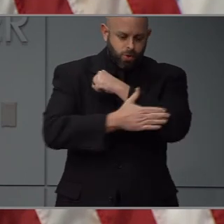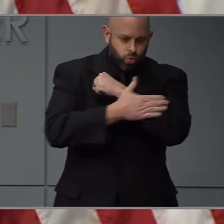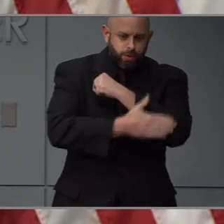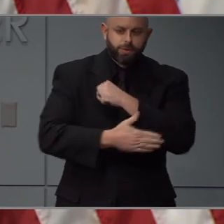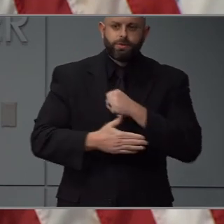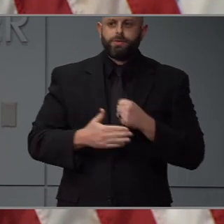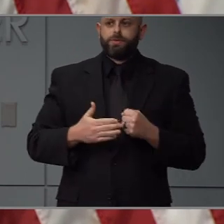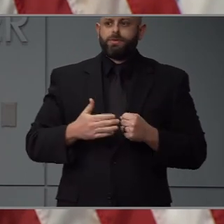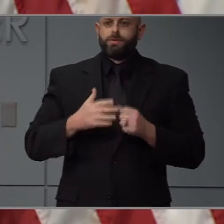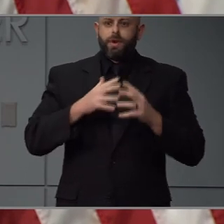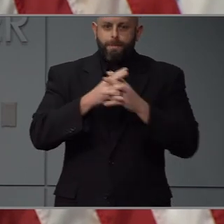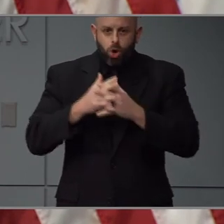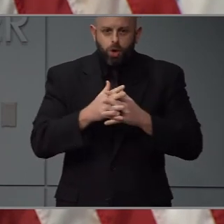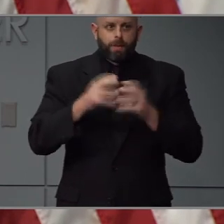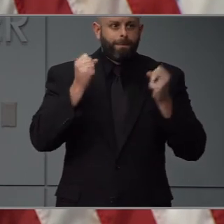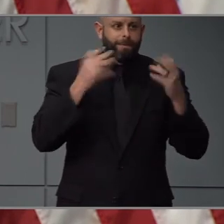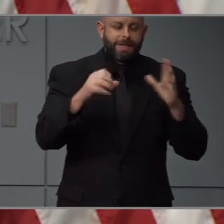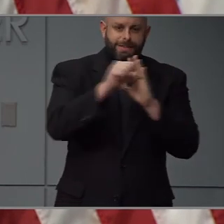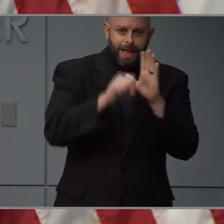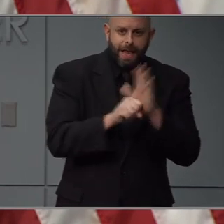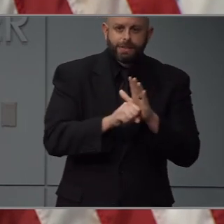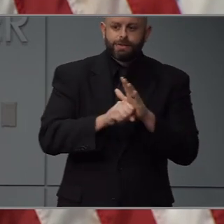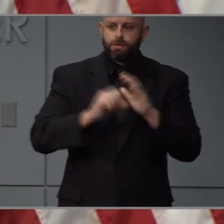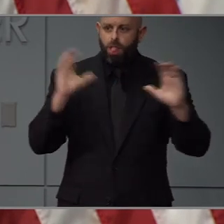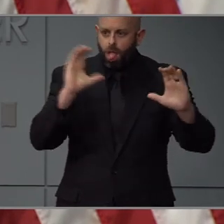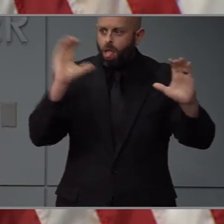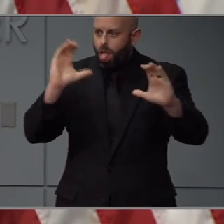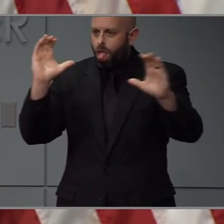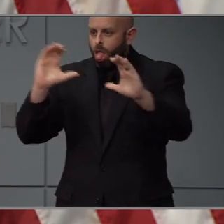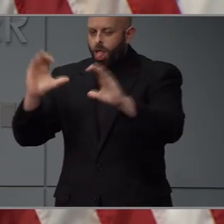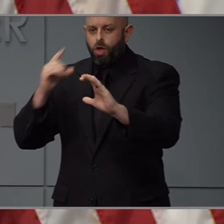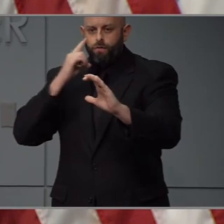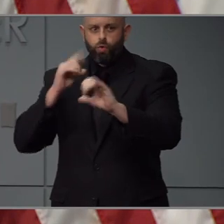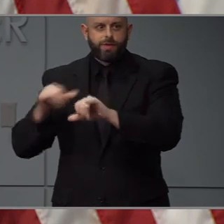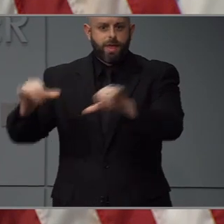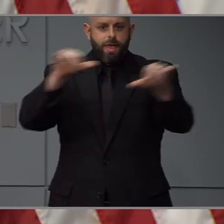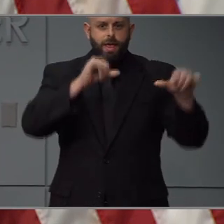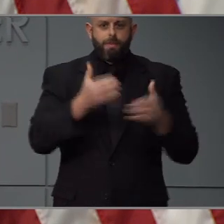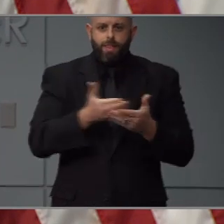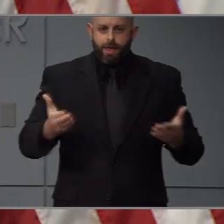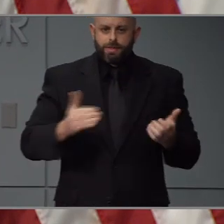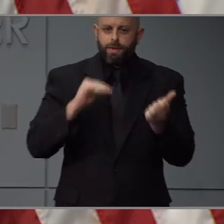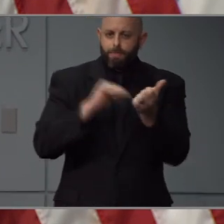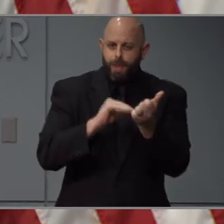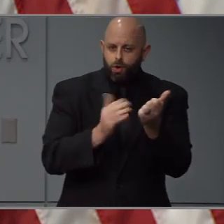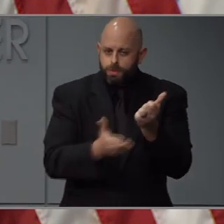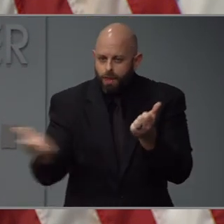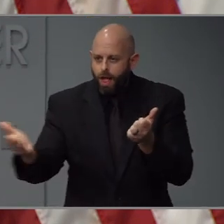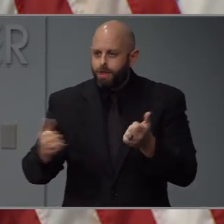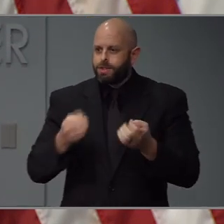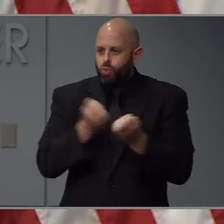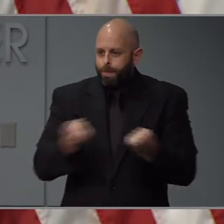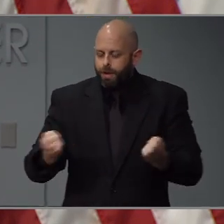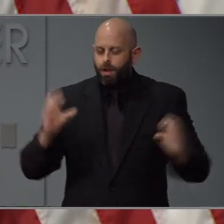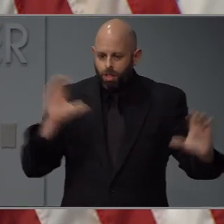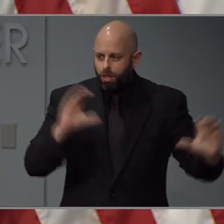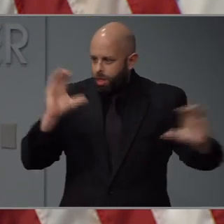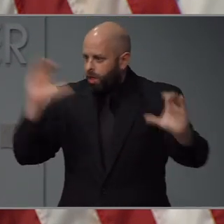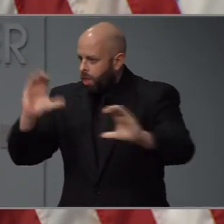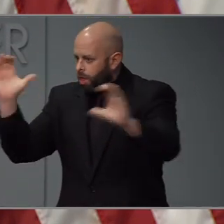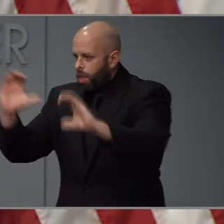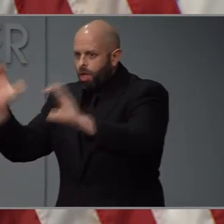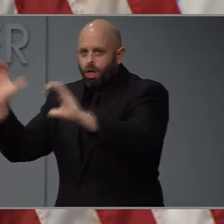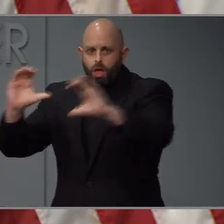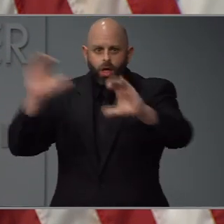and local competition to get all of these medical supplies and equipment to respond adequately to the COVID